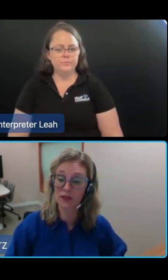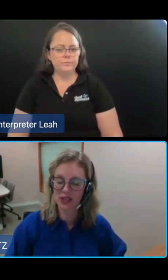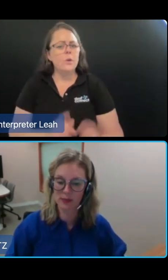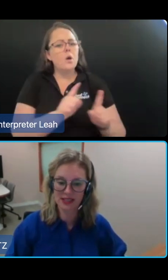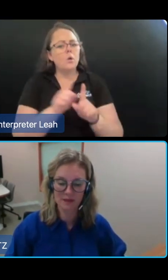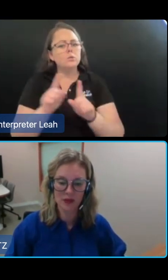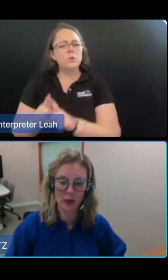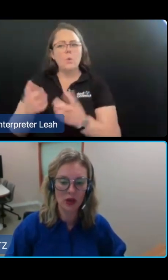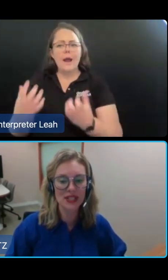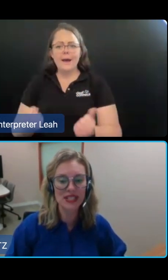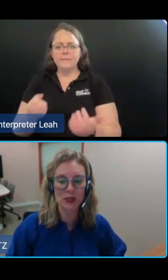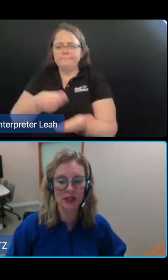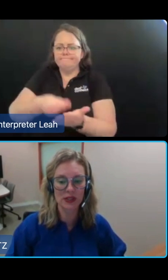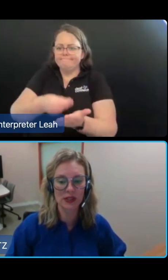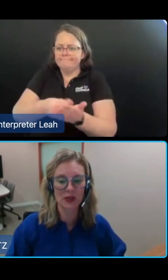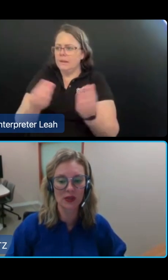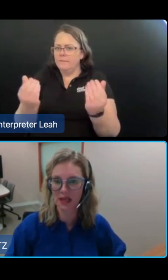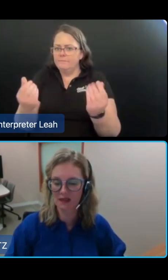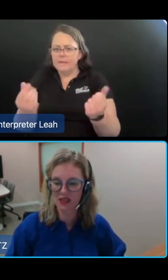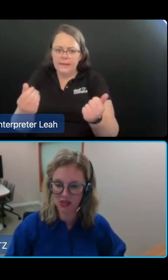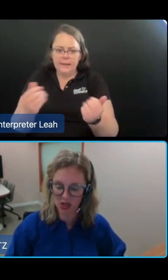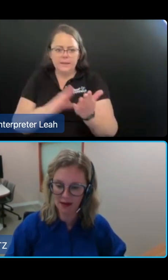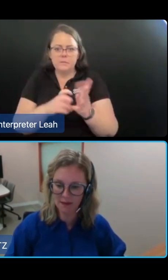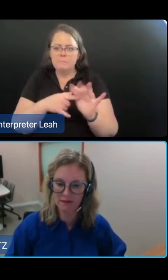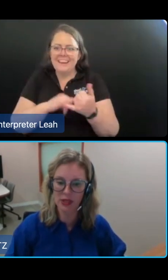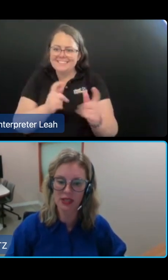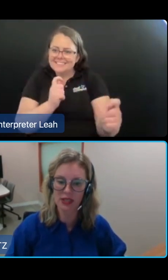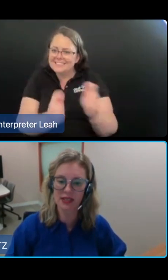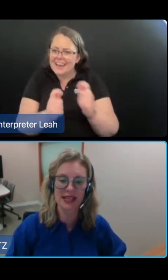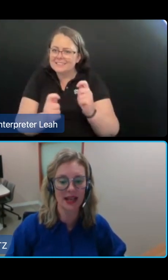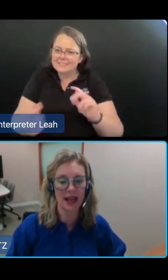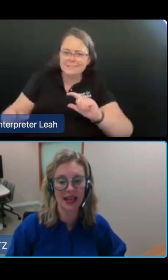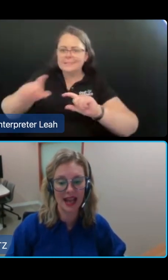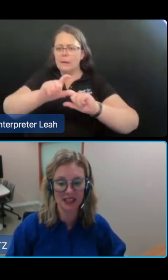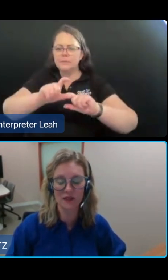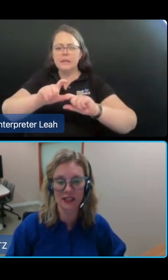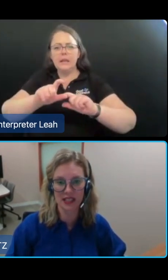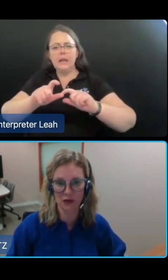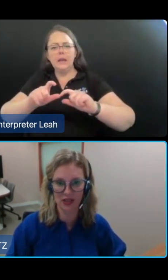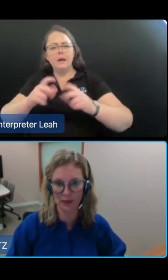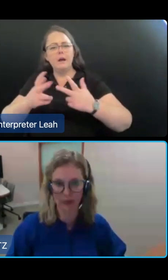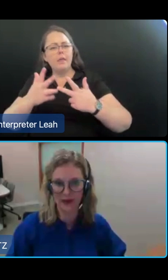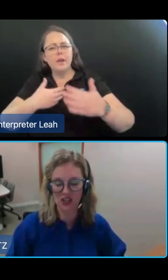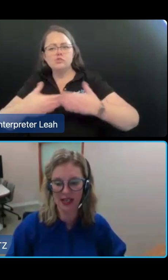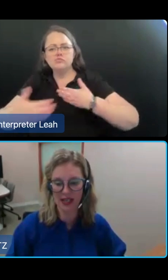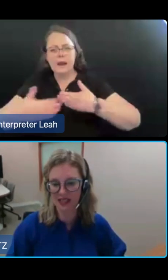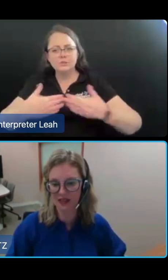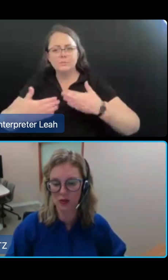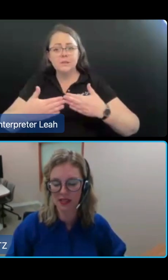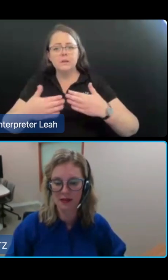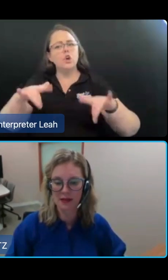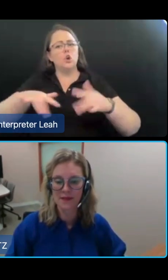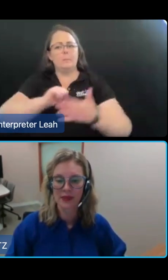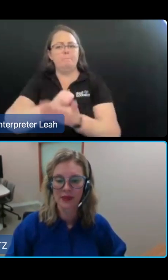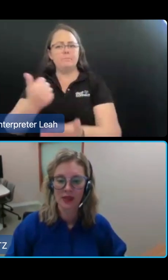payment fee arrangements. We're not consulting on this chapter at this time because these matters are under active consideration by the aged care task